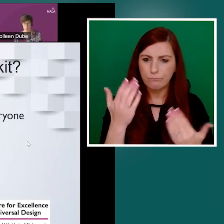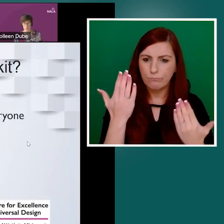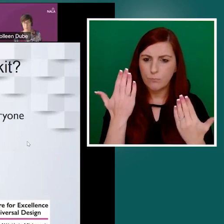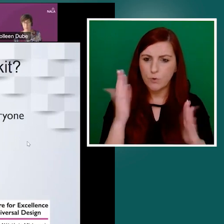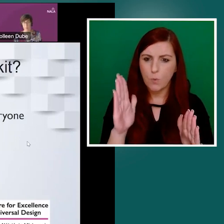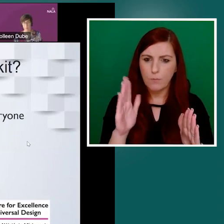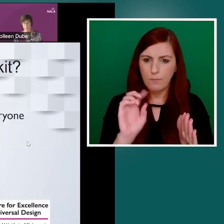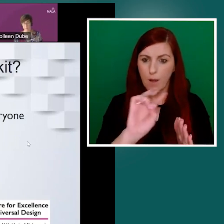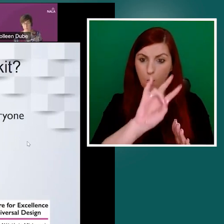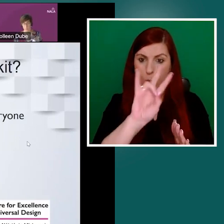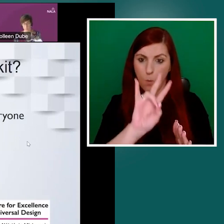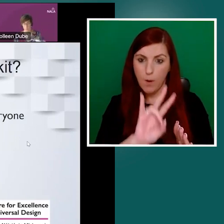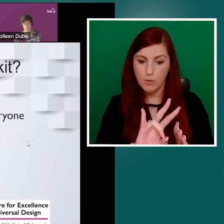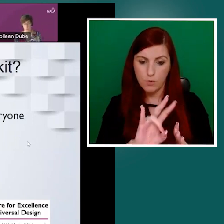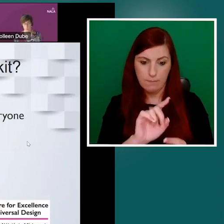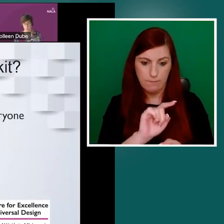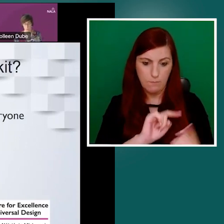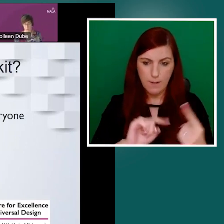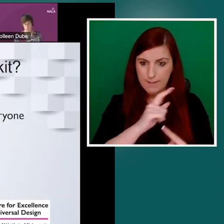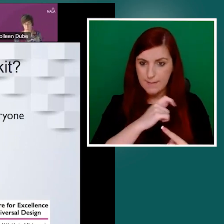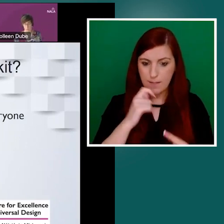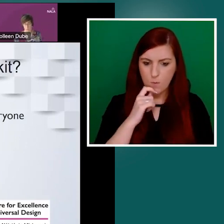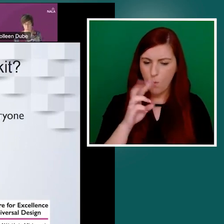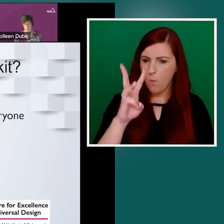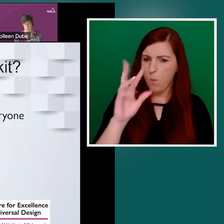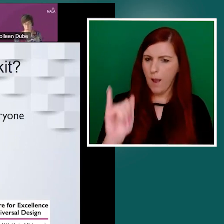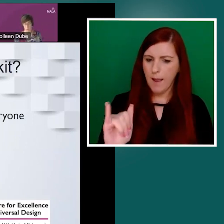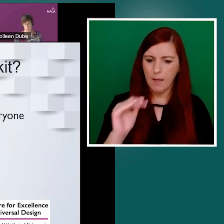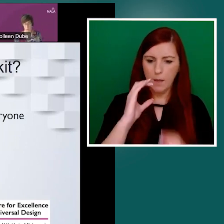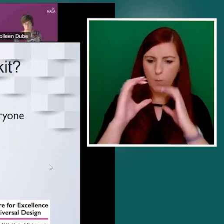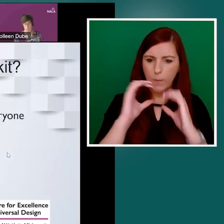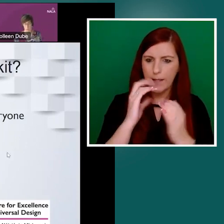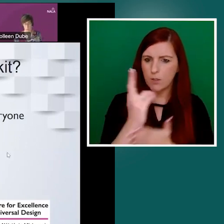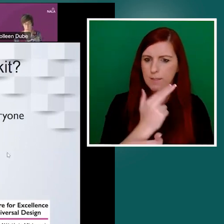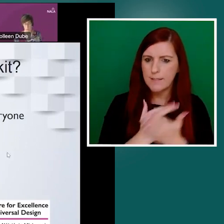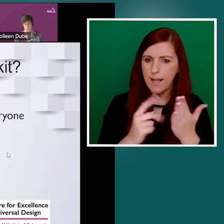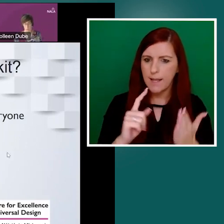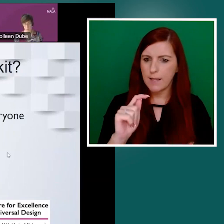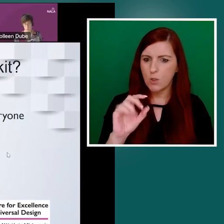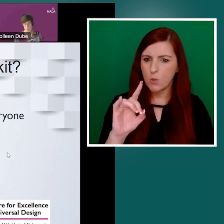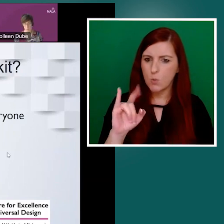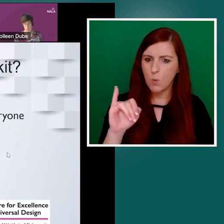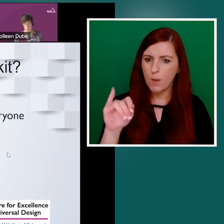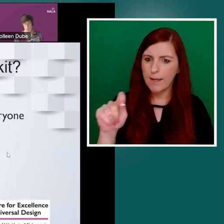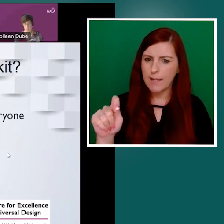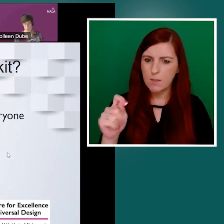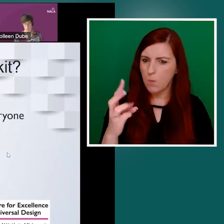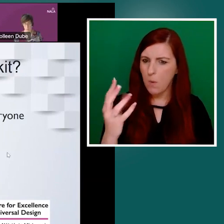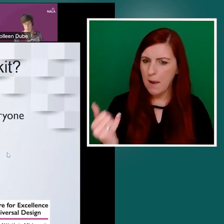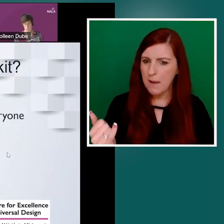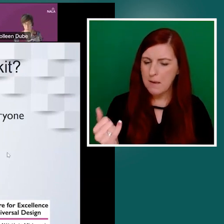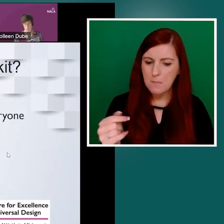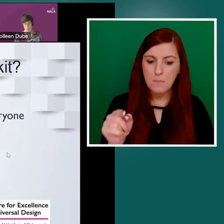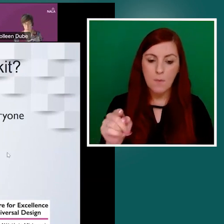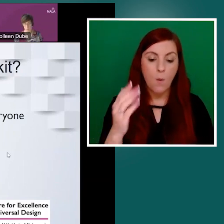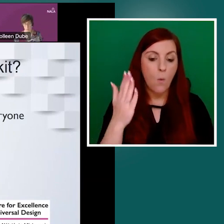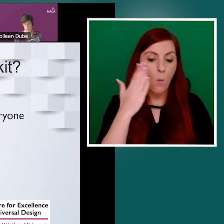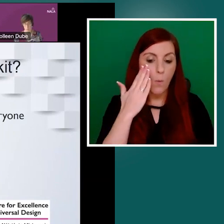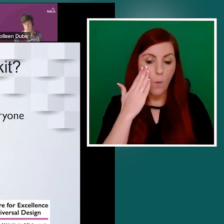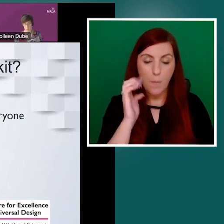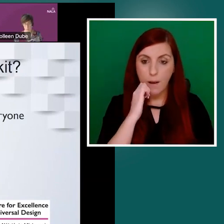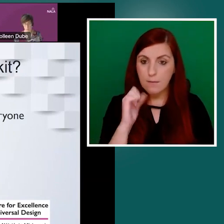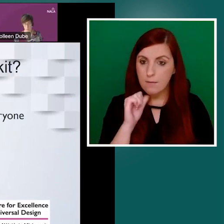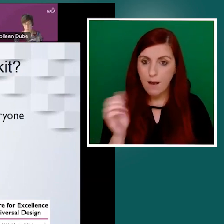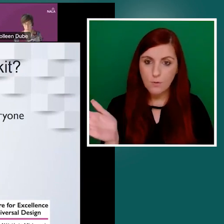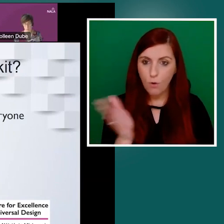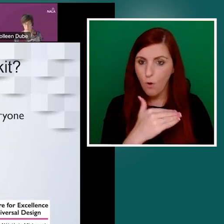toolkit? So we know that not all designers of communications will refer to all published regulations and standards as